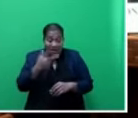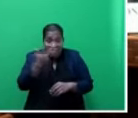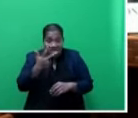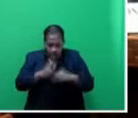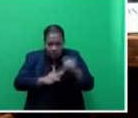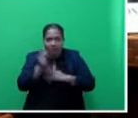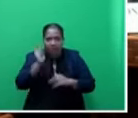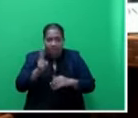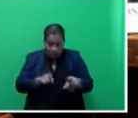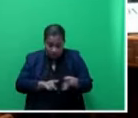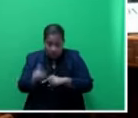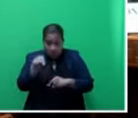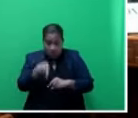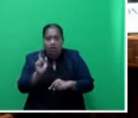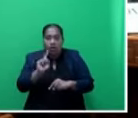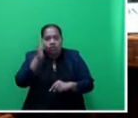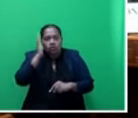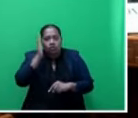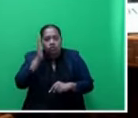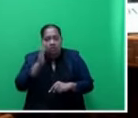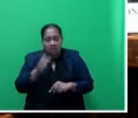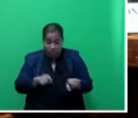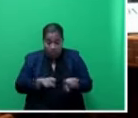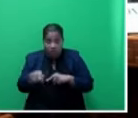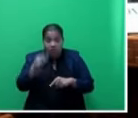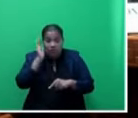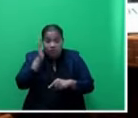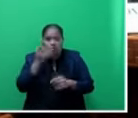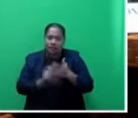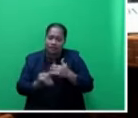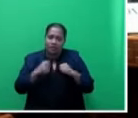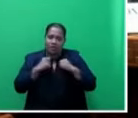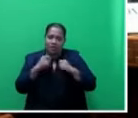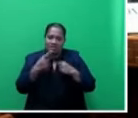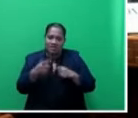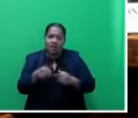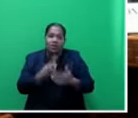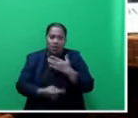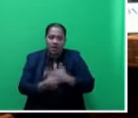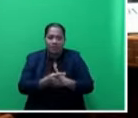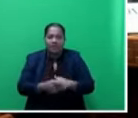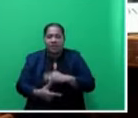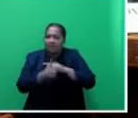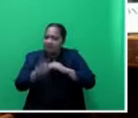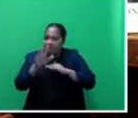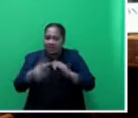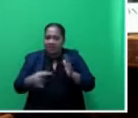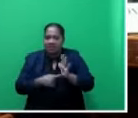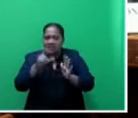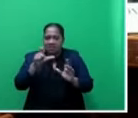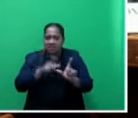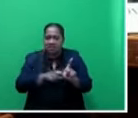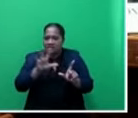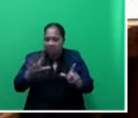and most of these schools, I would proudly say here, Mr. Speaker, sir, withstood Category 5 T.C. Yassa in